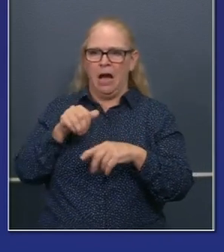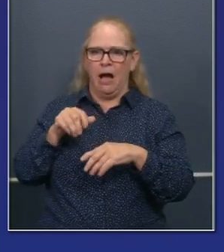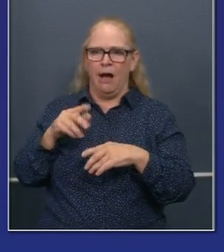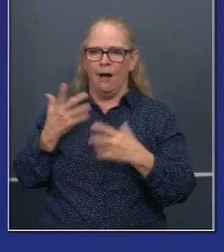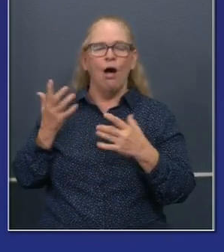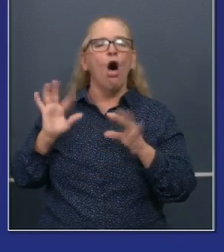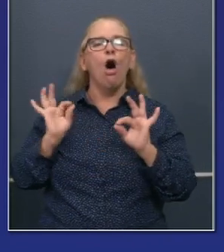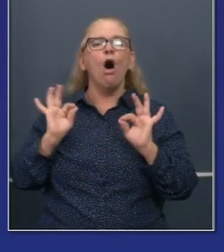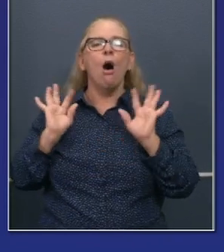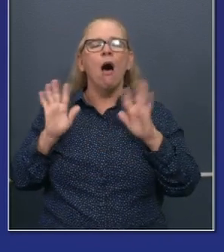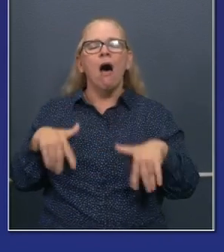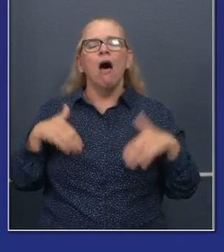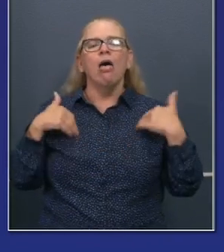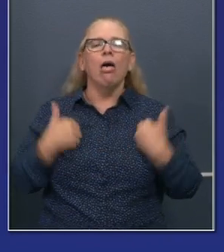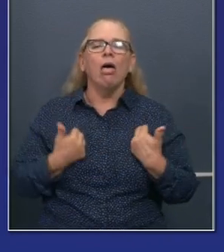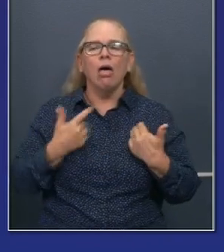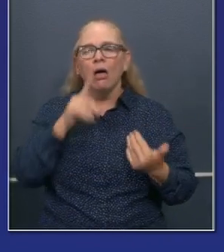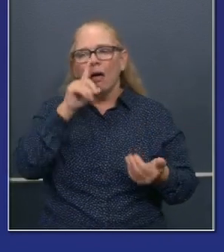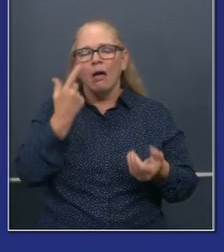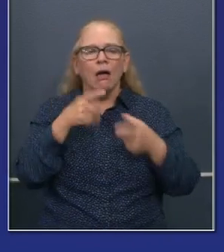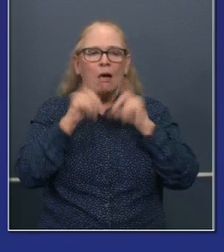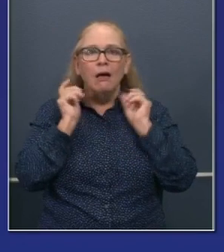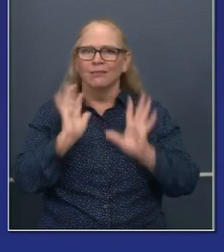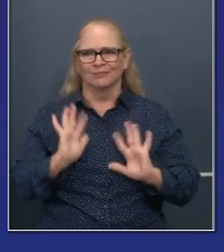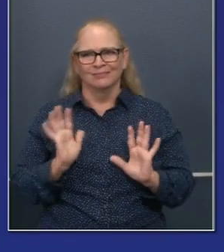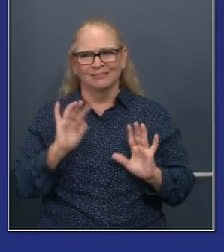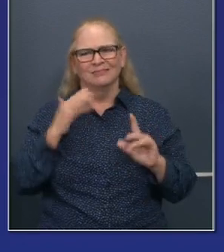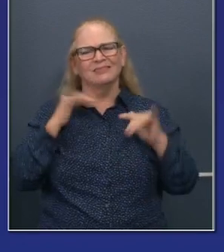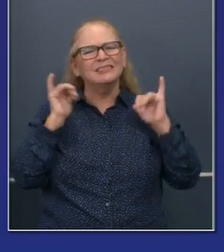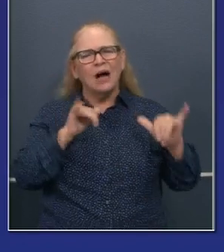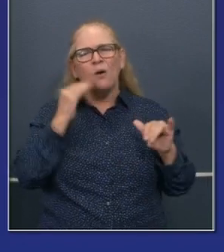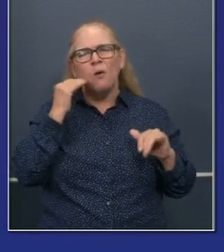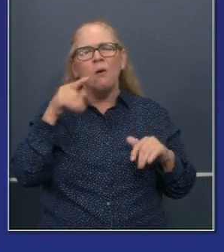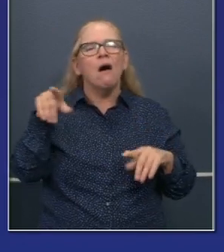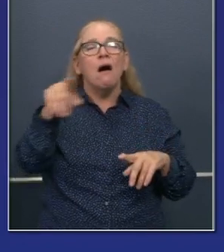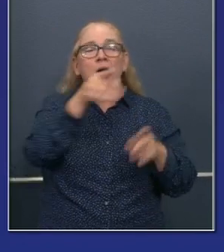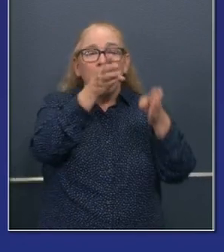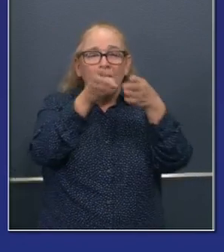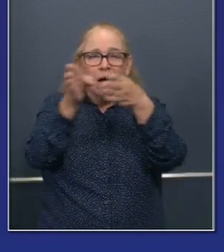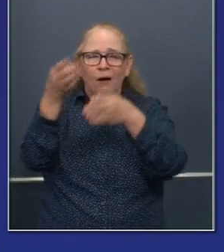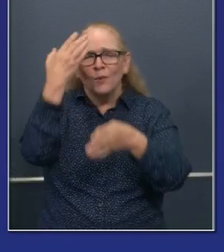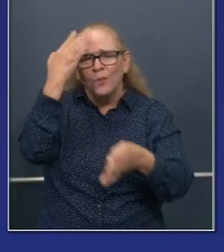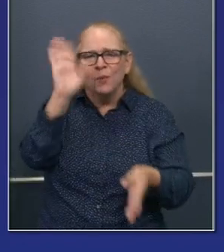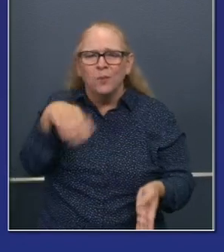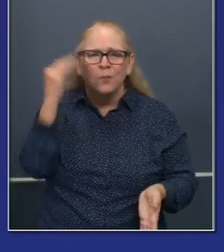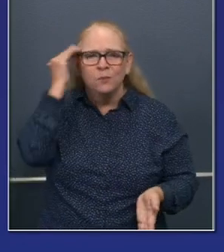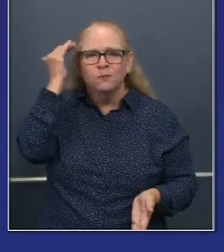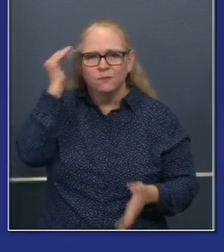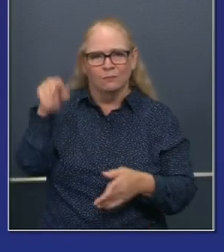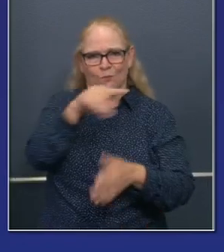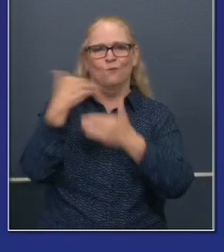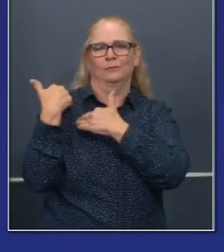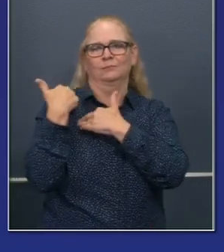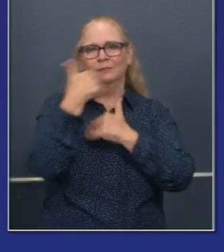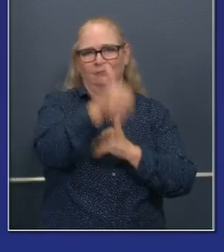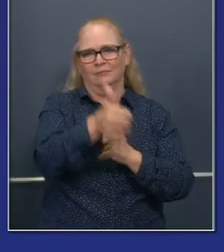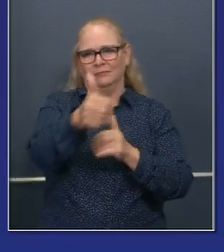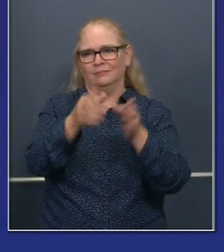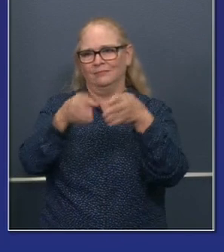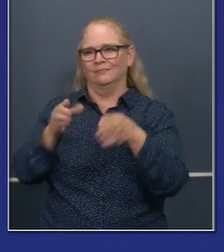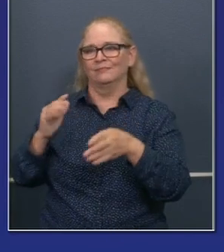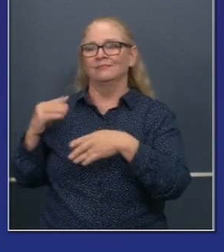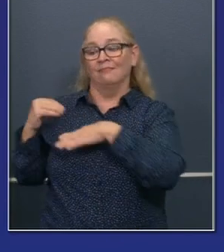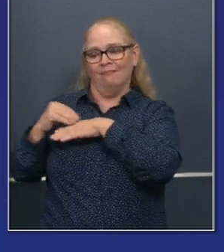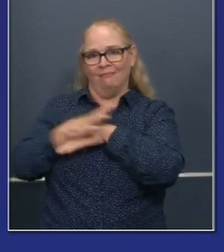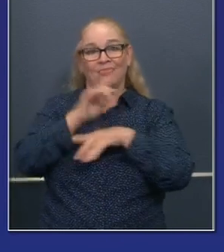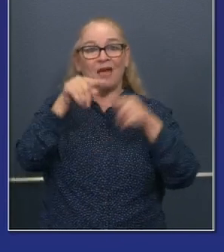household. You're responsible. They are responsible for these trend lines. The worst mistake we can make, I've